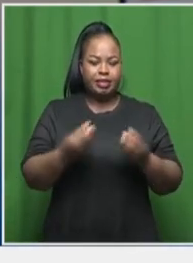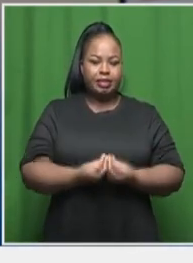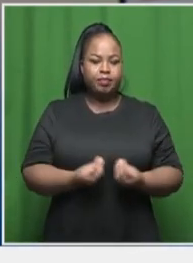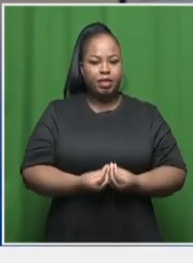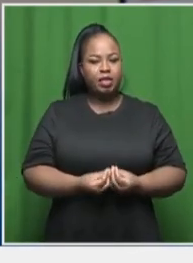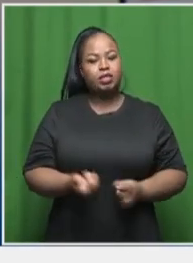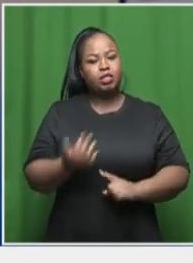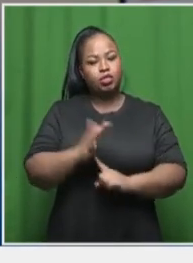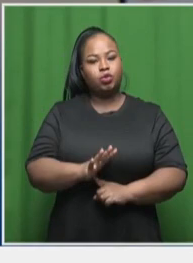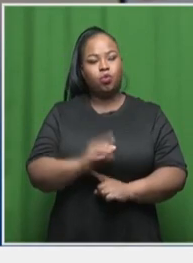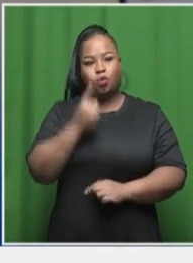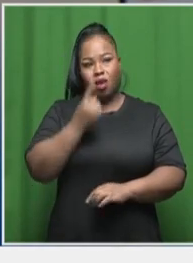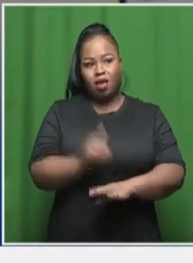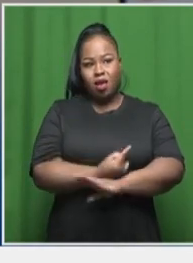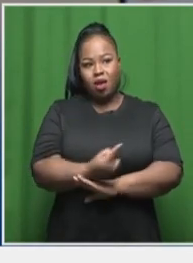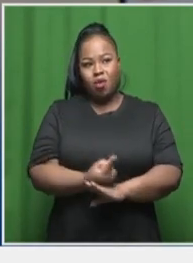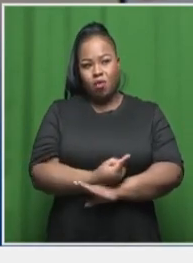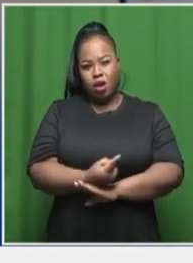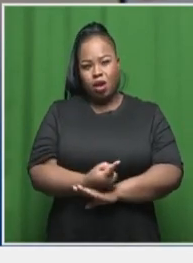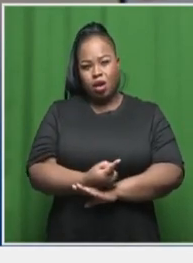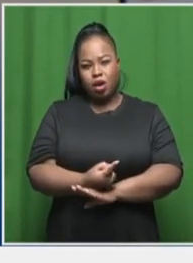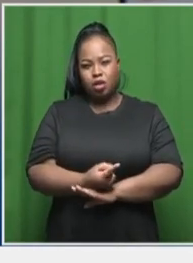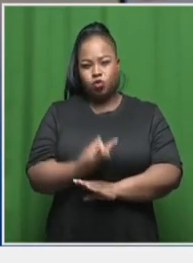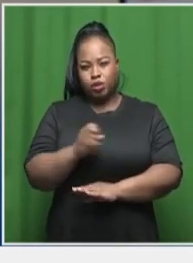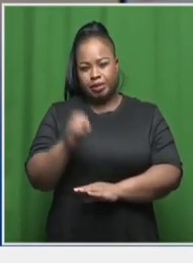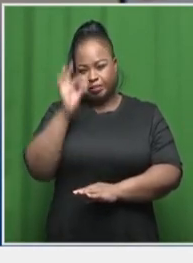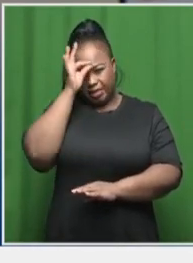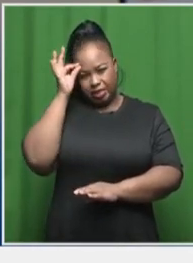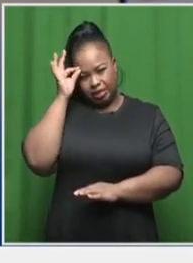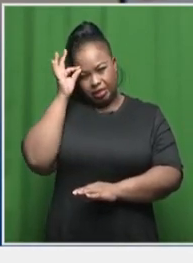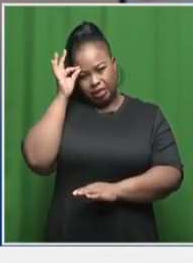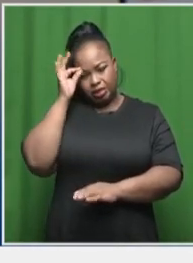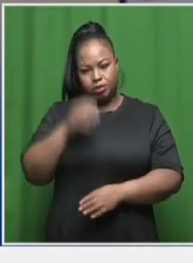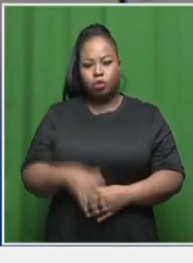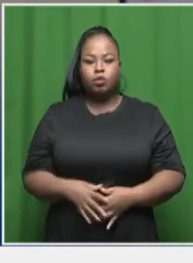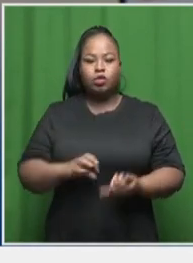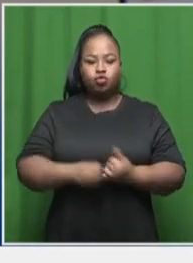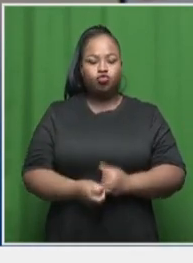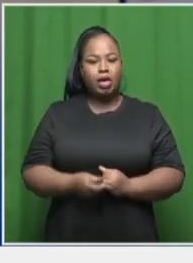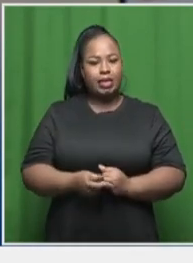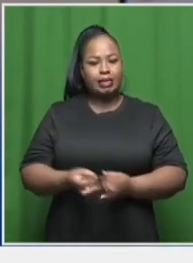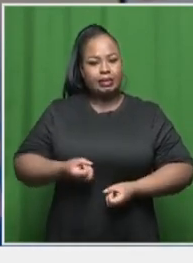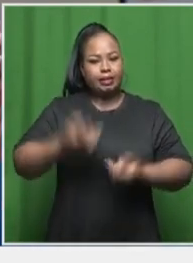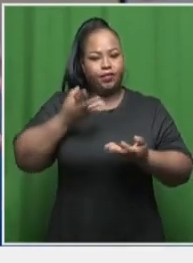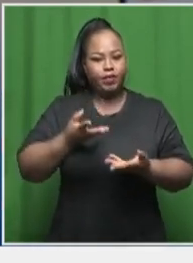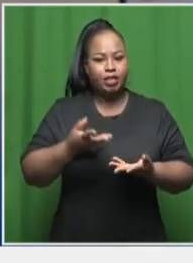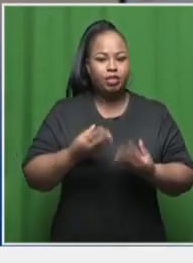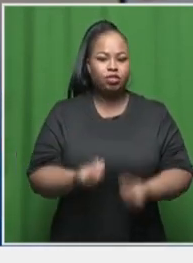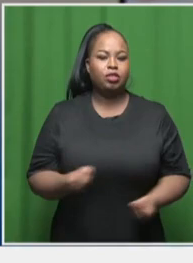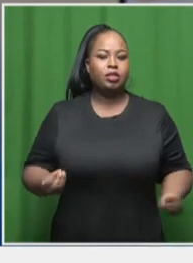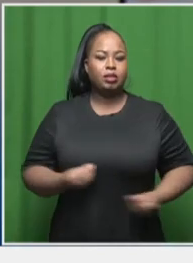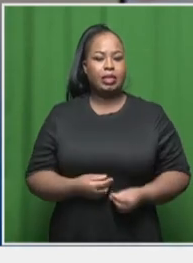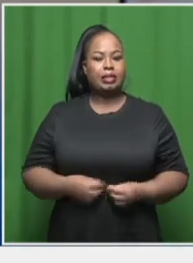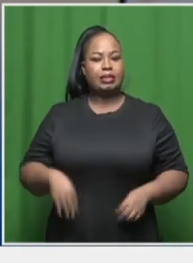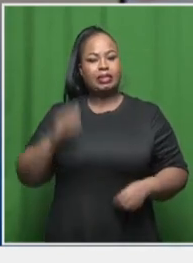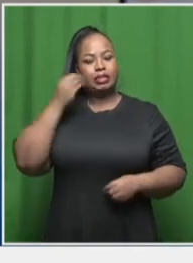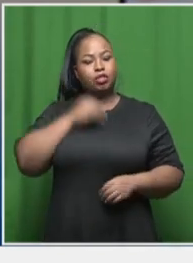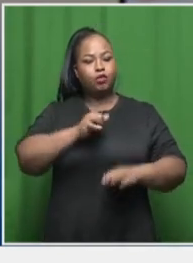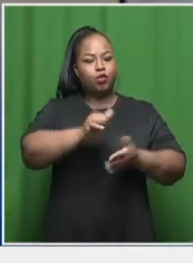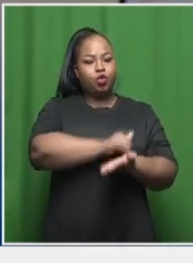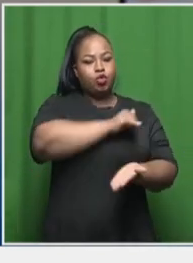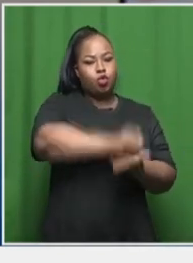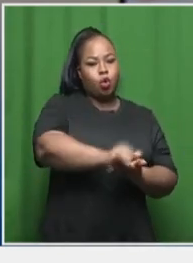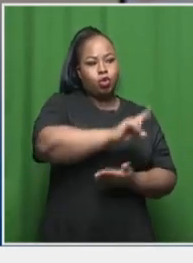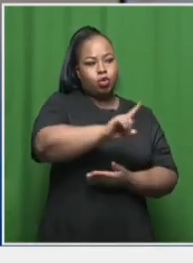the show is an hour and about 20 minutes. So you're trying to give the kids that whole adventure from New York